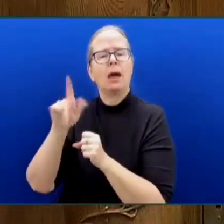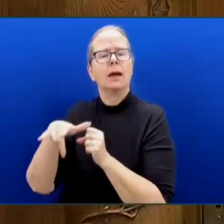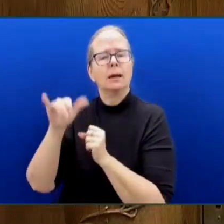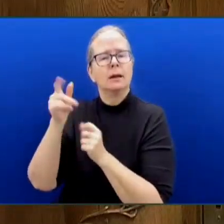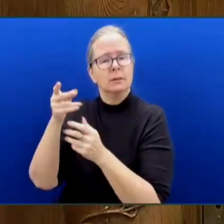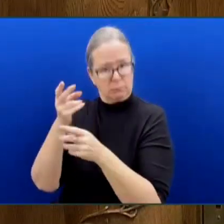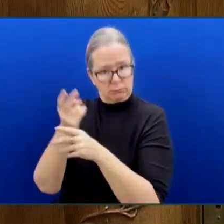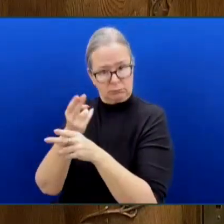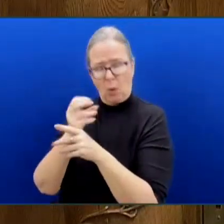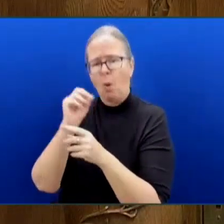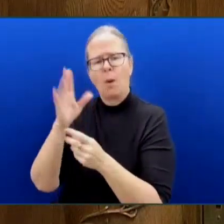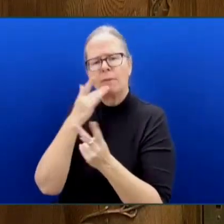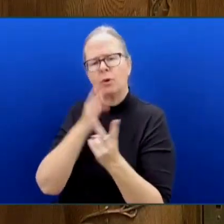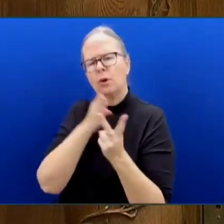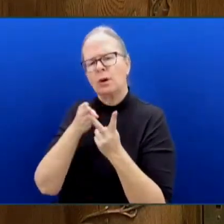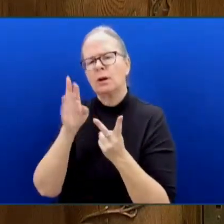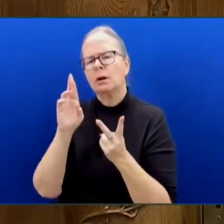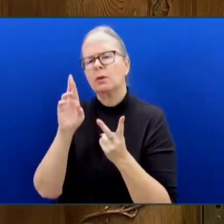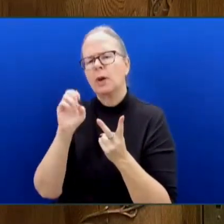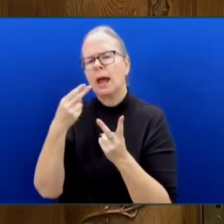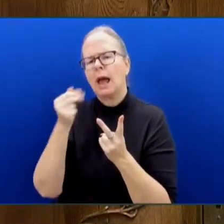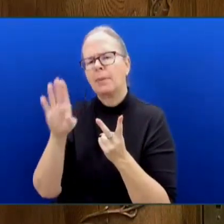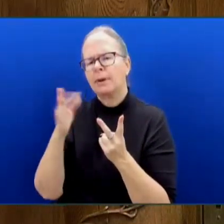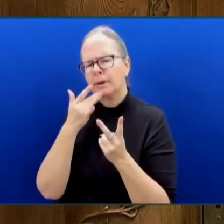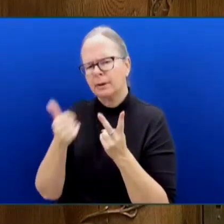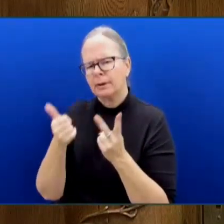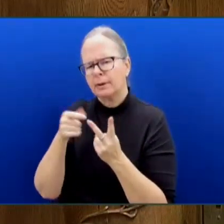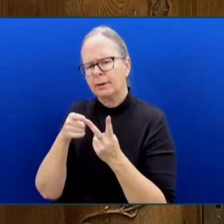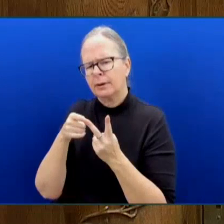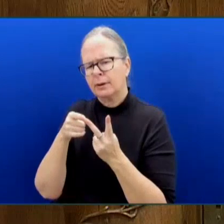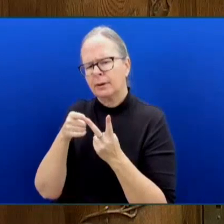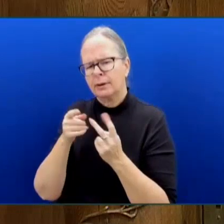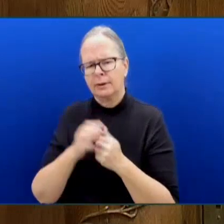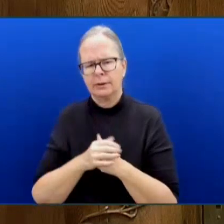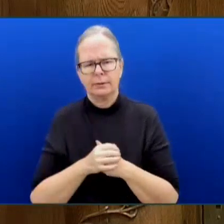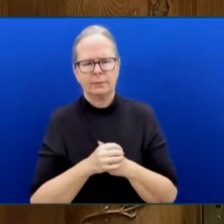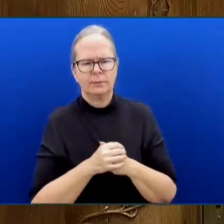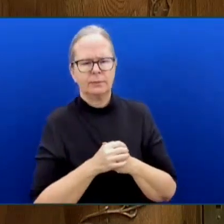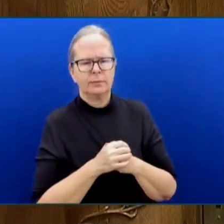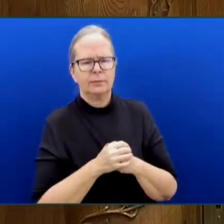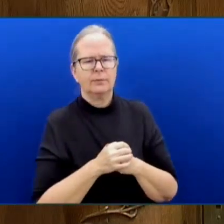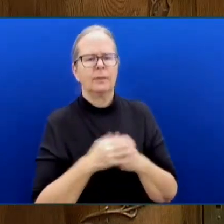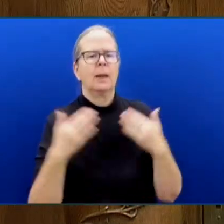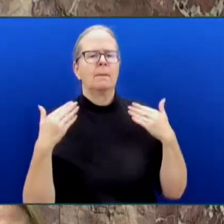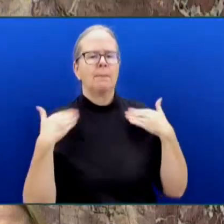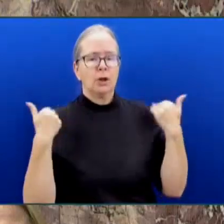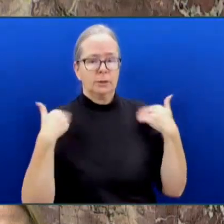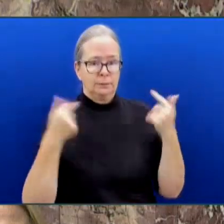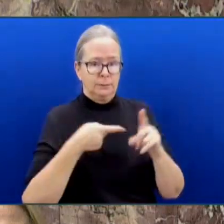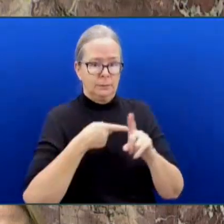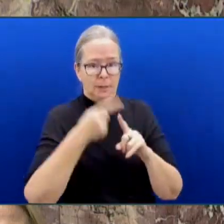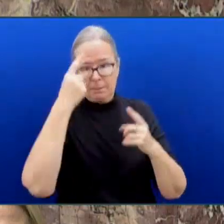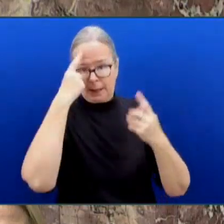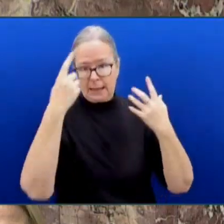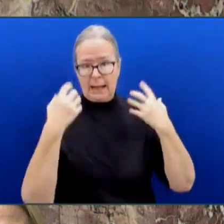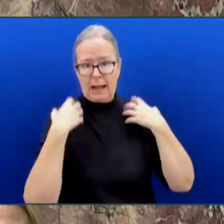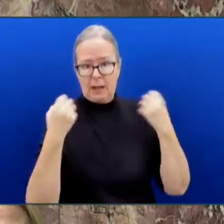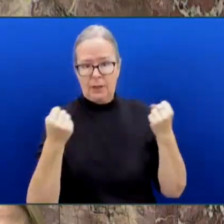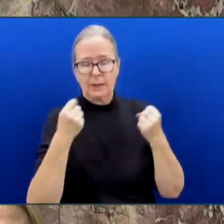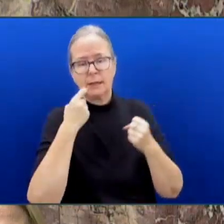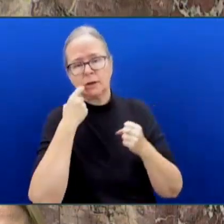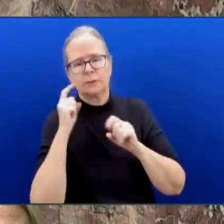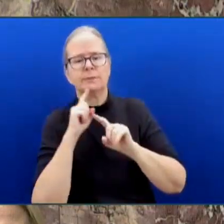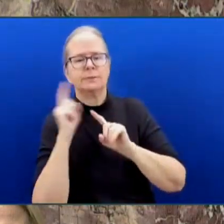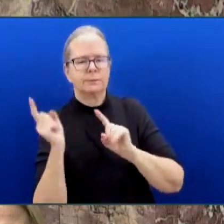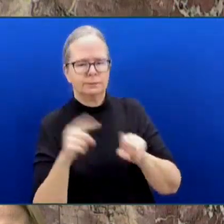Mr. Minister of Mental Health and Addictions. Ms. Thank you. Thank you very much, Honourable Speaker. And I'll thank the member for